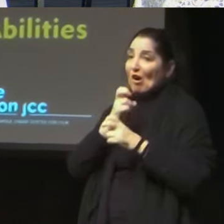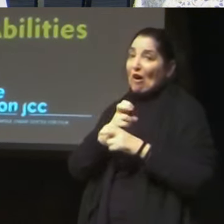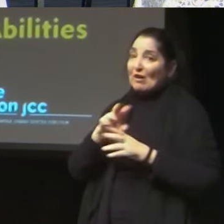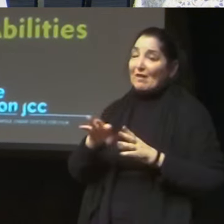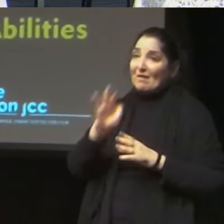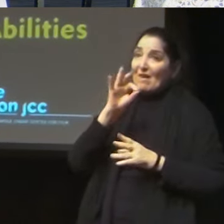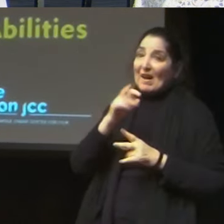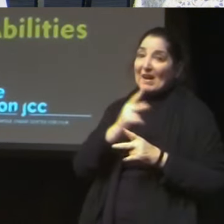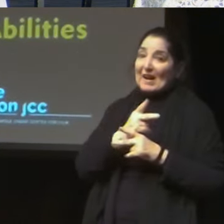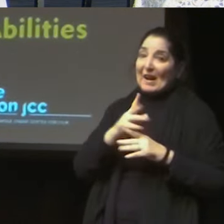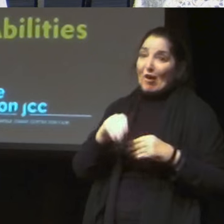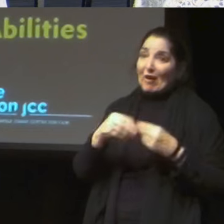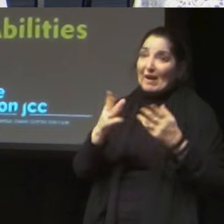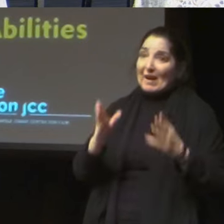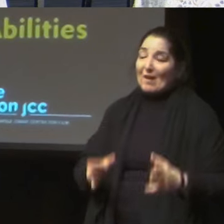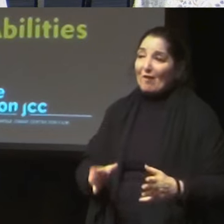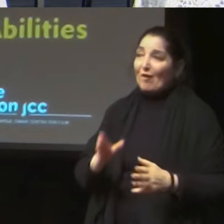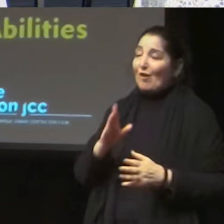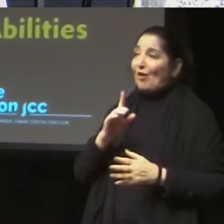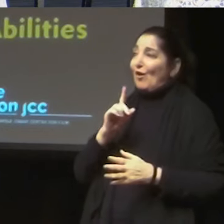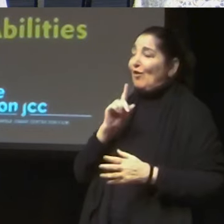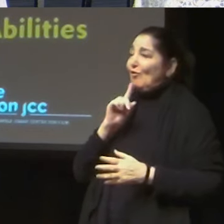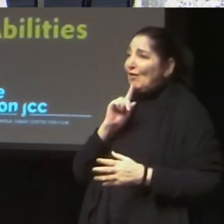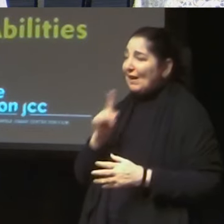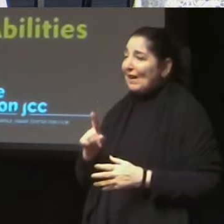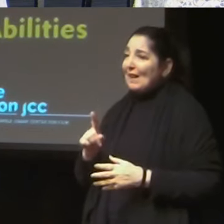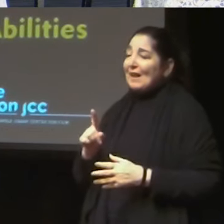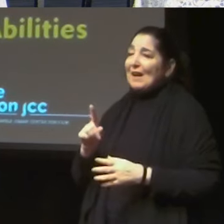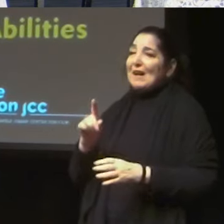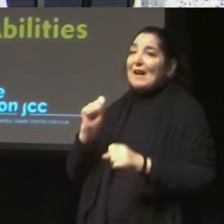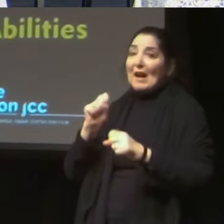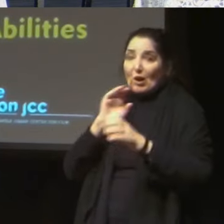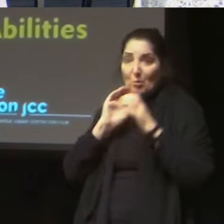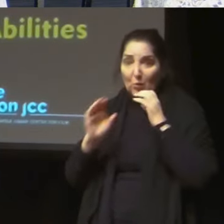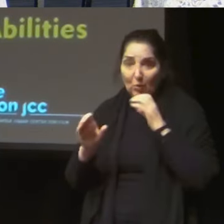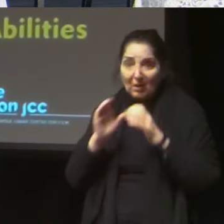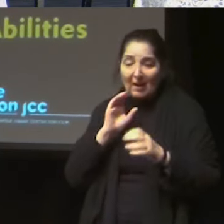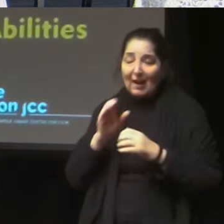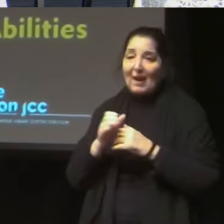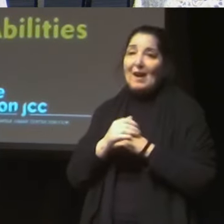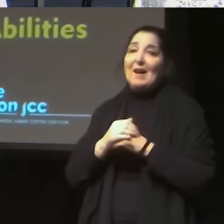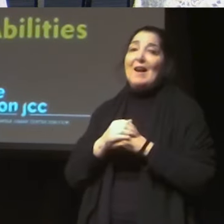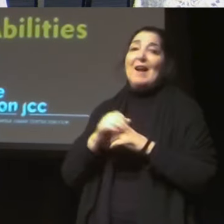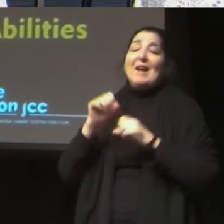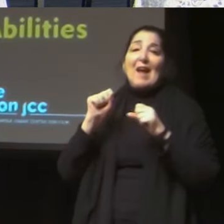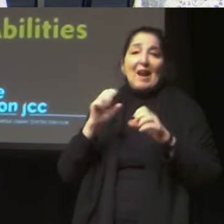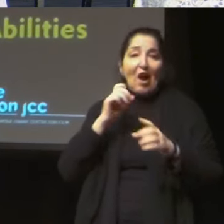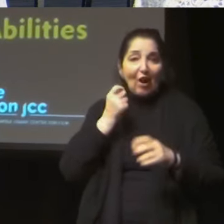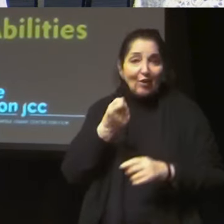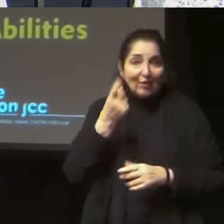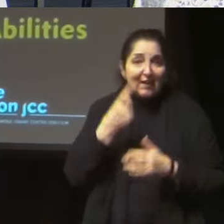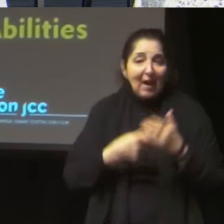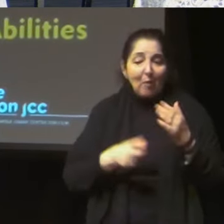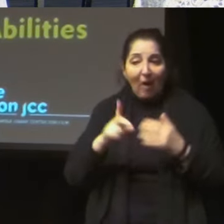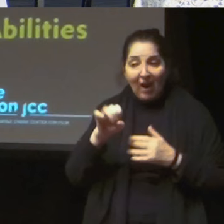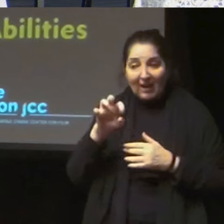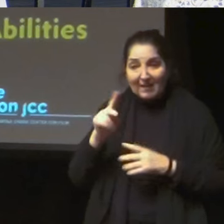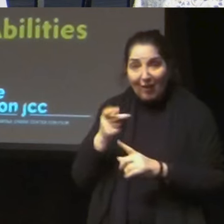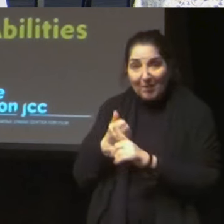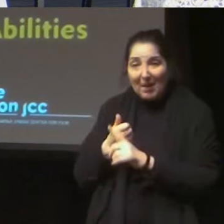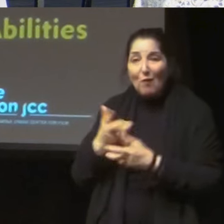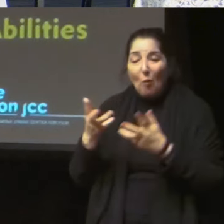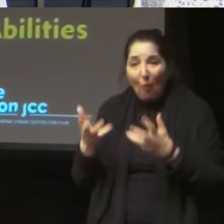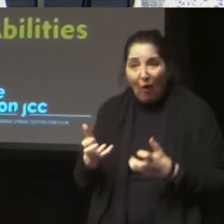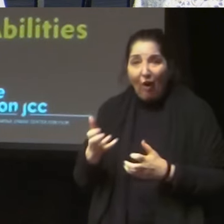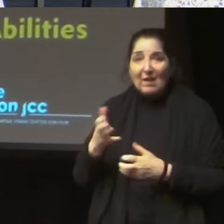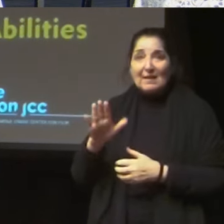what Derek's wants and what his needs are. Trust me. It's very difficult. Thank